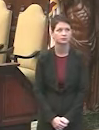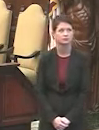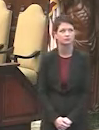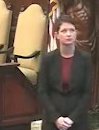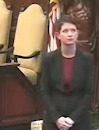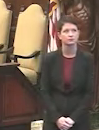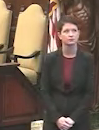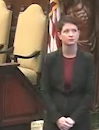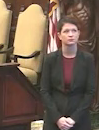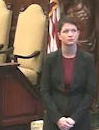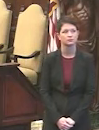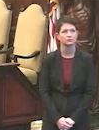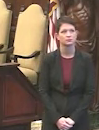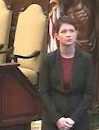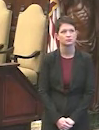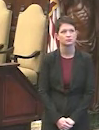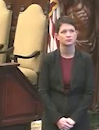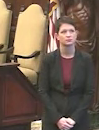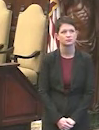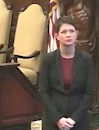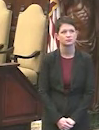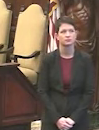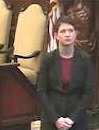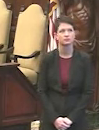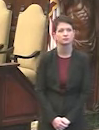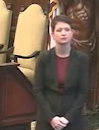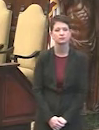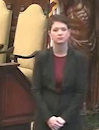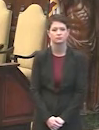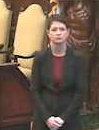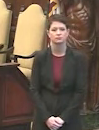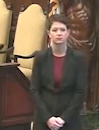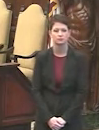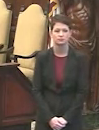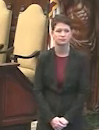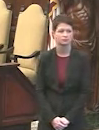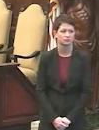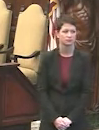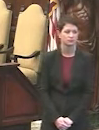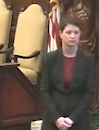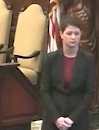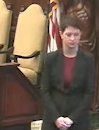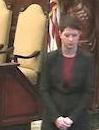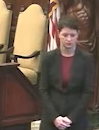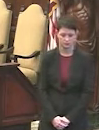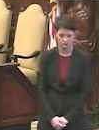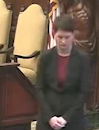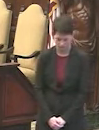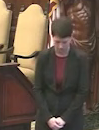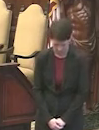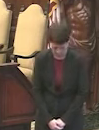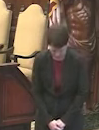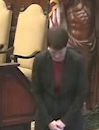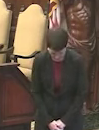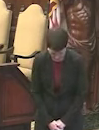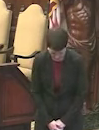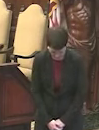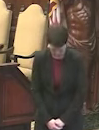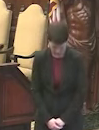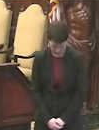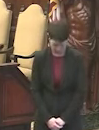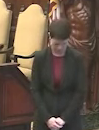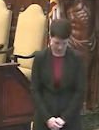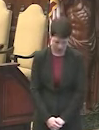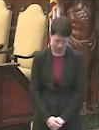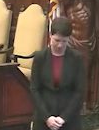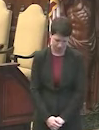themes and problems that they want to subrayed in order to see us what are their ideas and their inquiries. Respect to the second